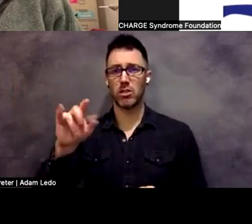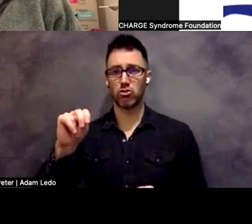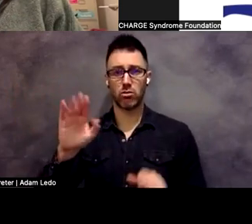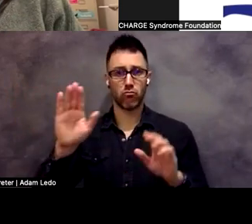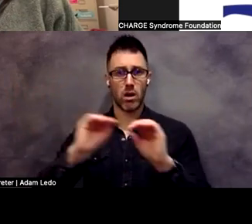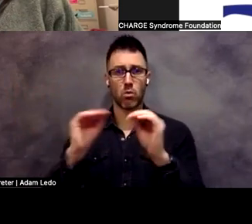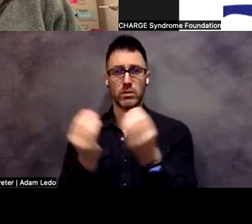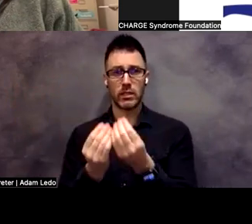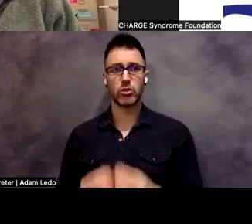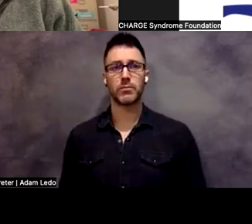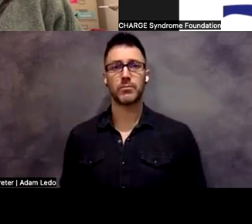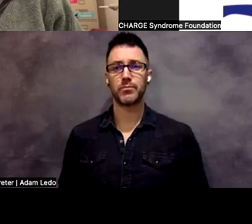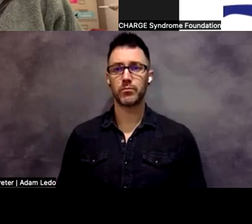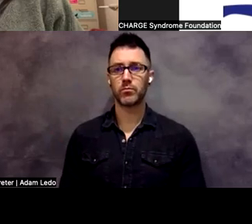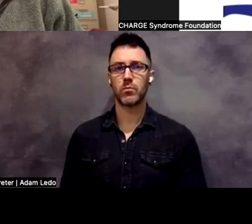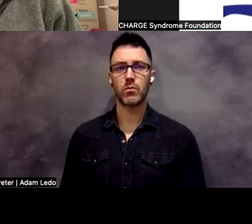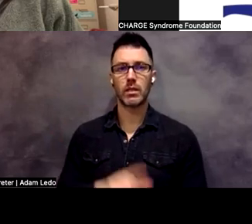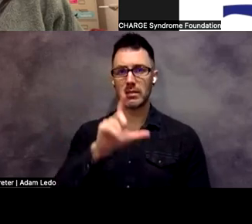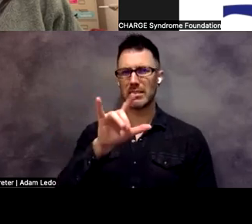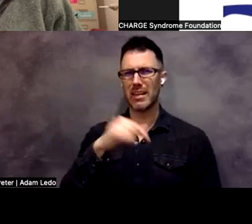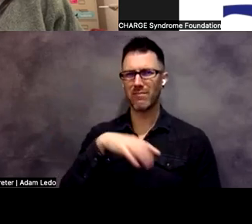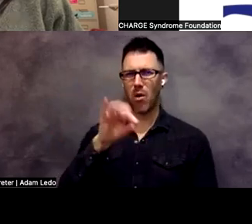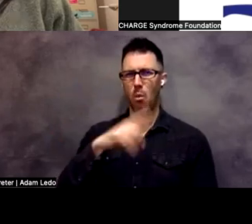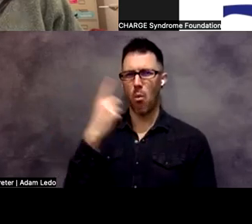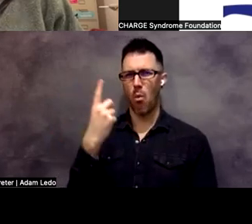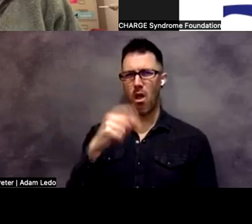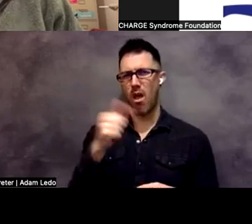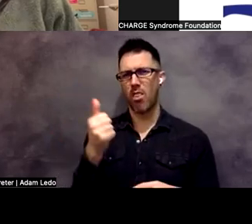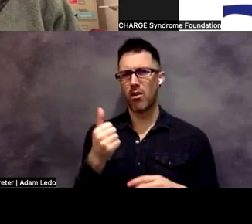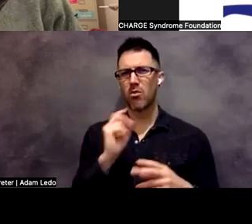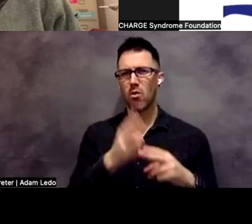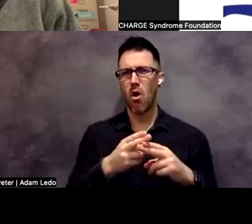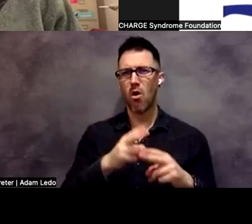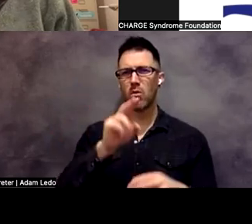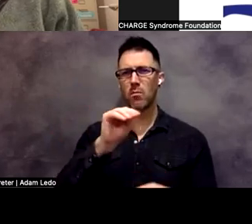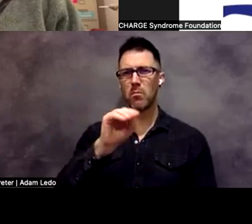Okay, there we go. Just found Move United. I don't know if you've heard of them.